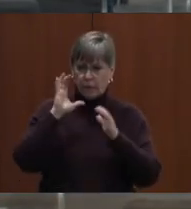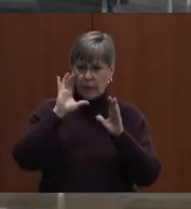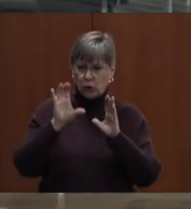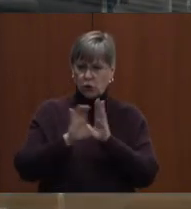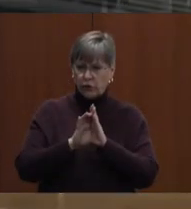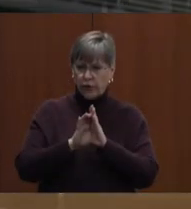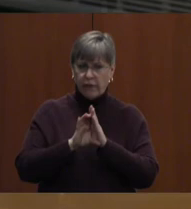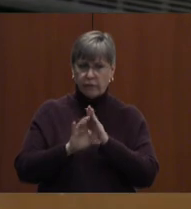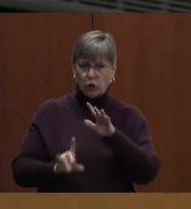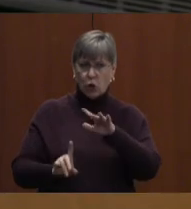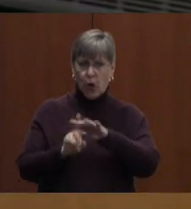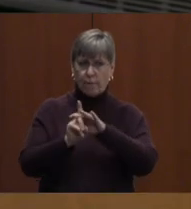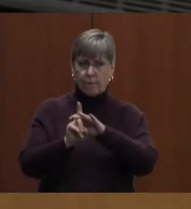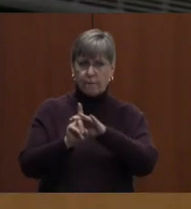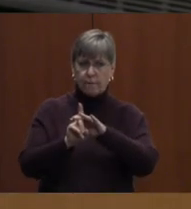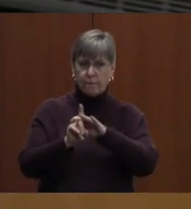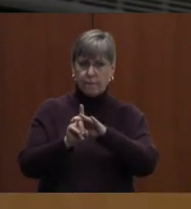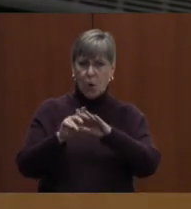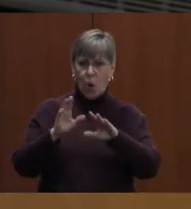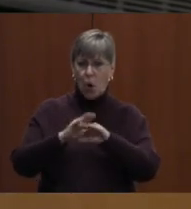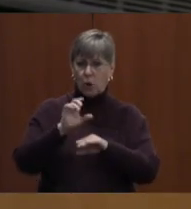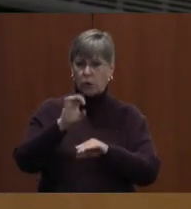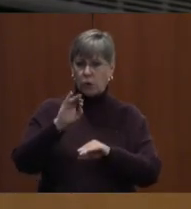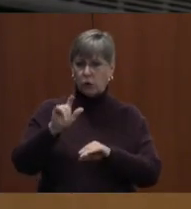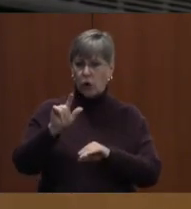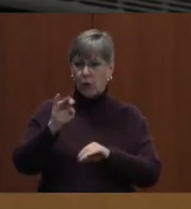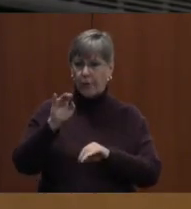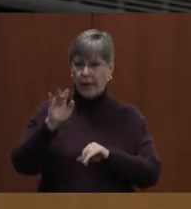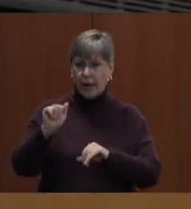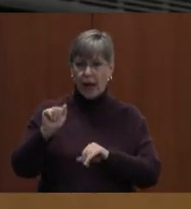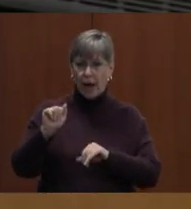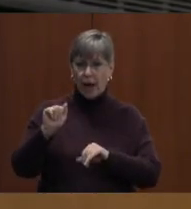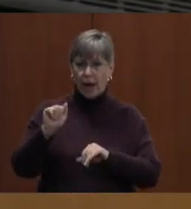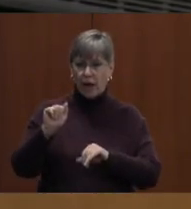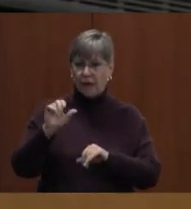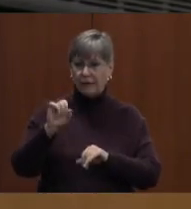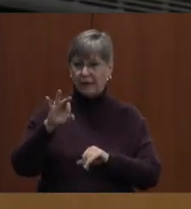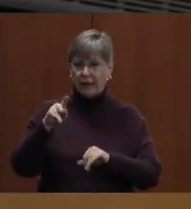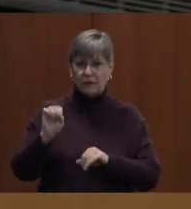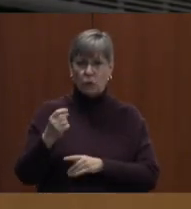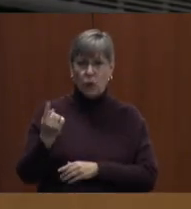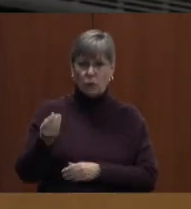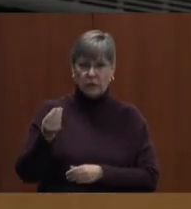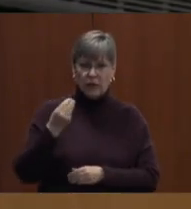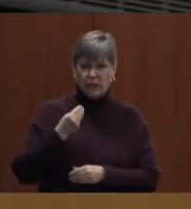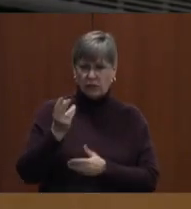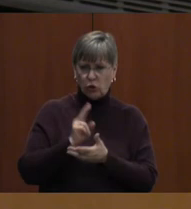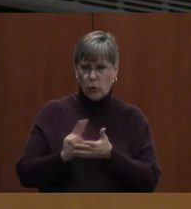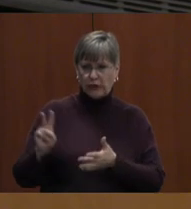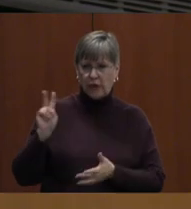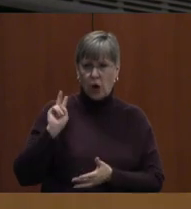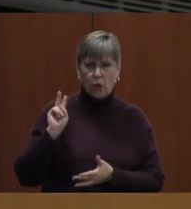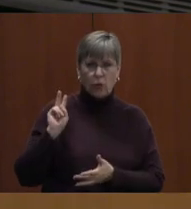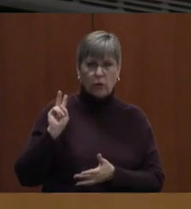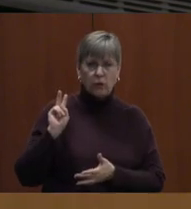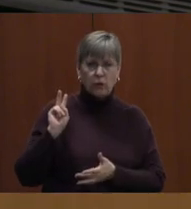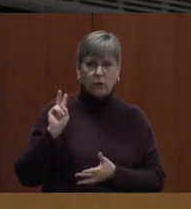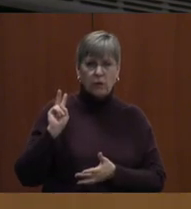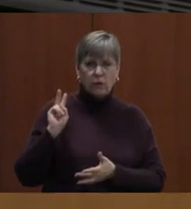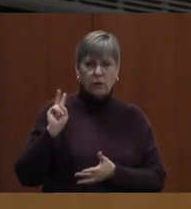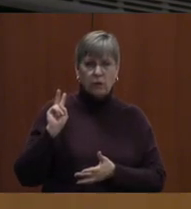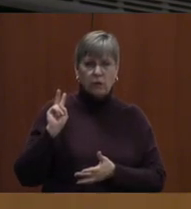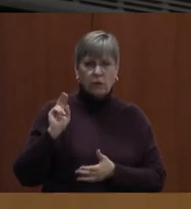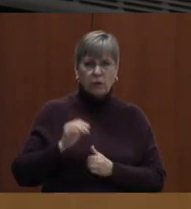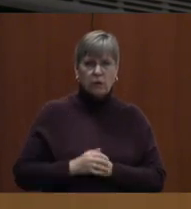social media sites. One was given to us, maybe two weeks ago. And it was